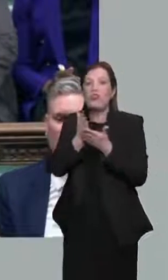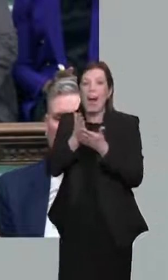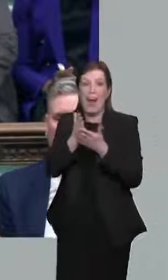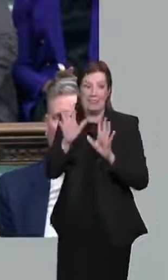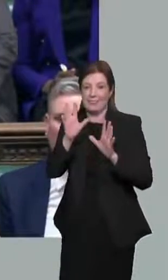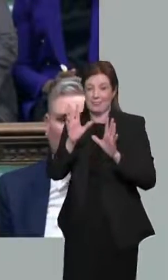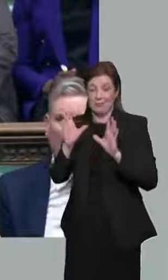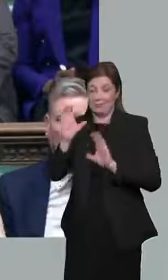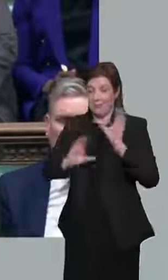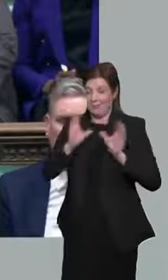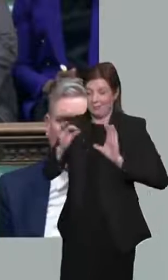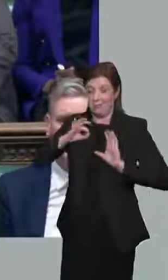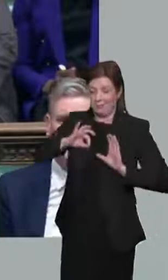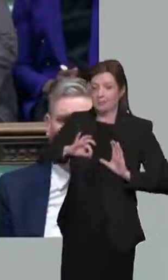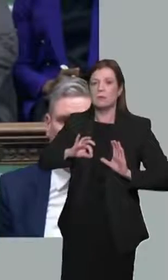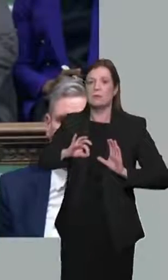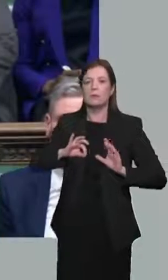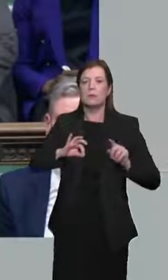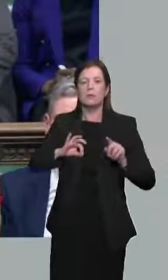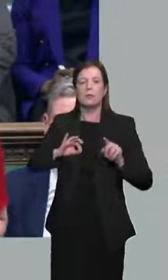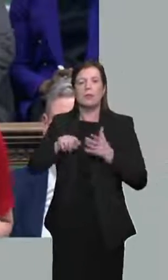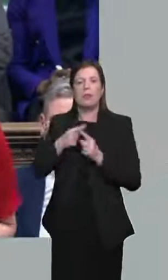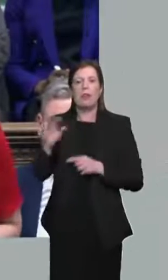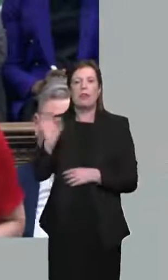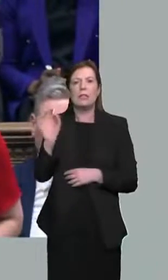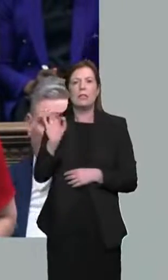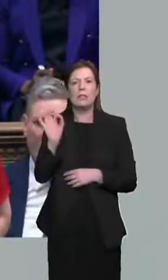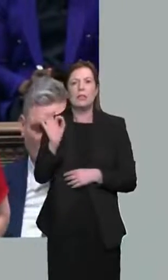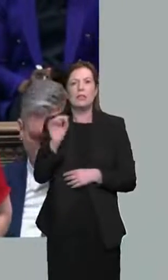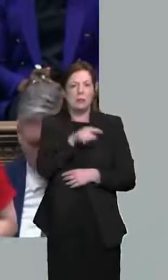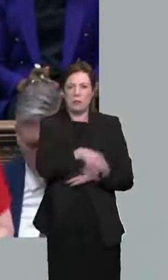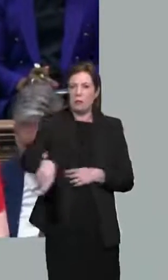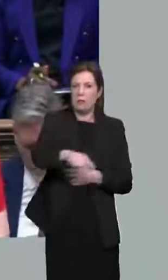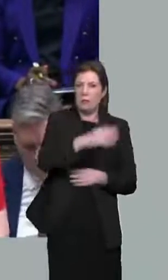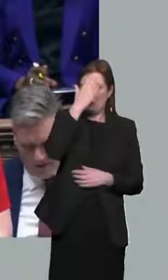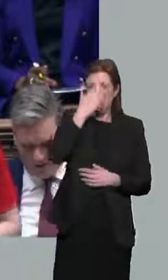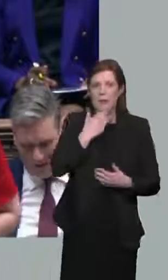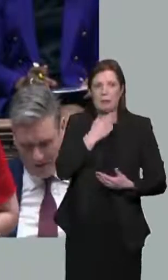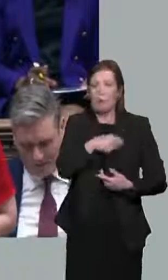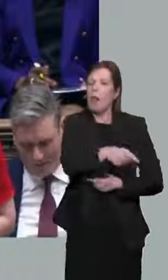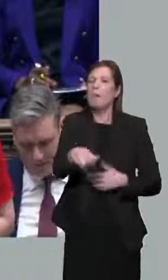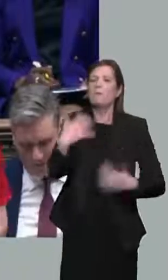But those people powering our economy will. The Chancellor has made the wrong choices.